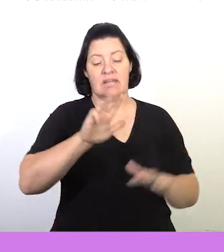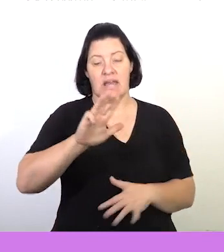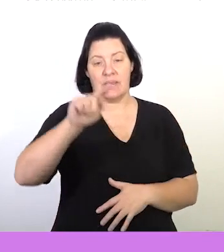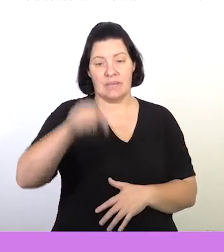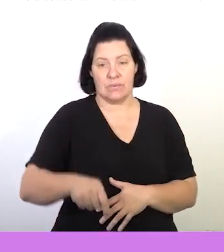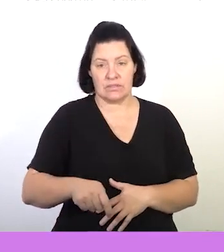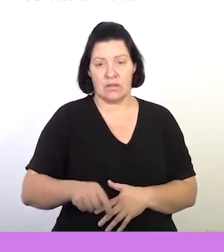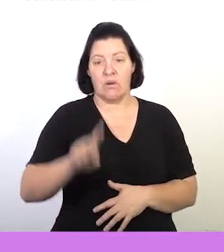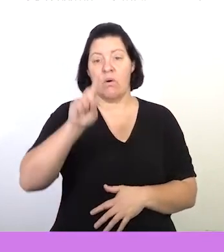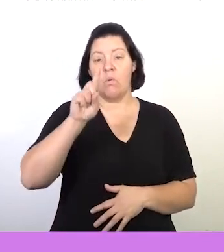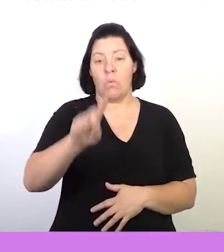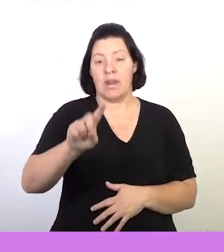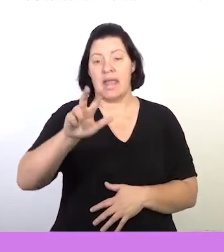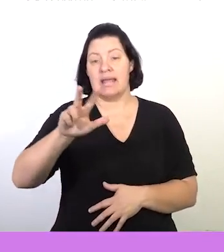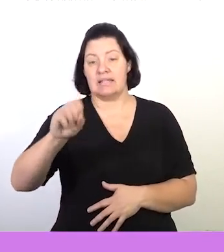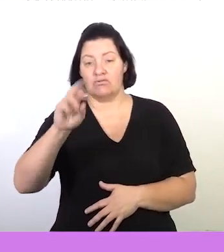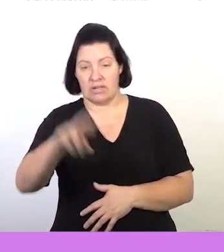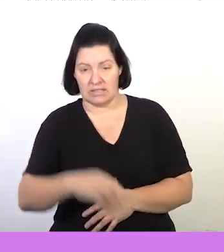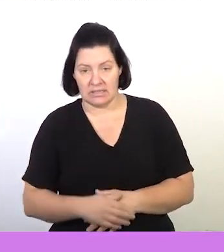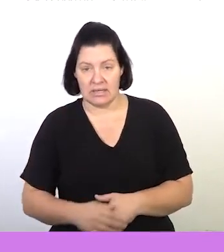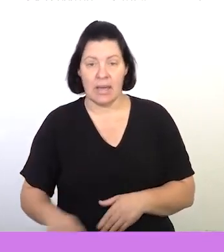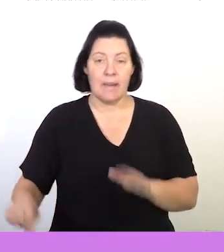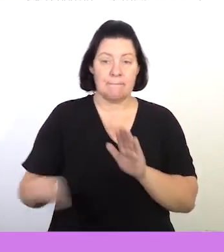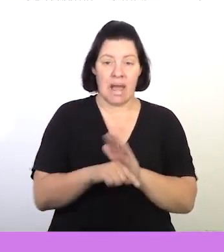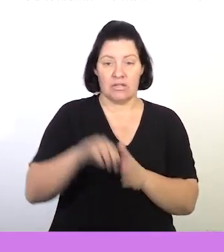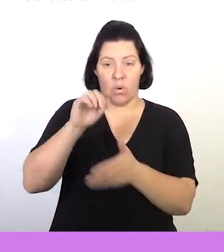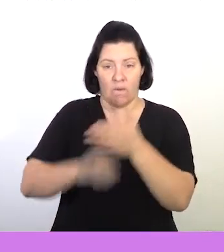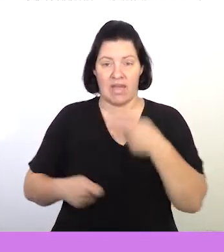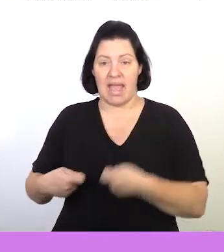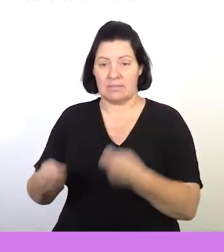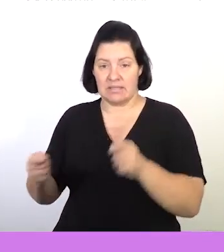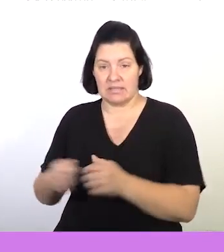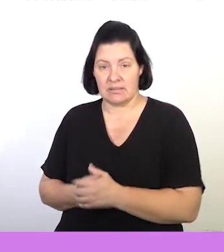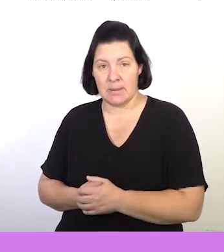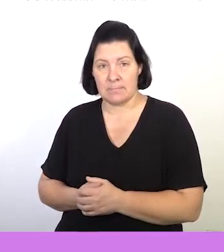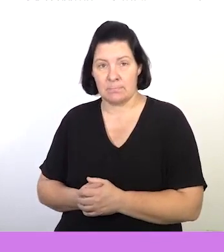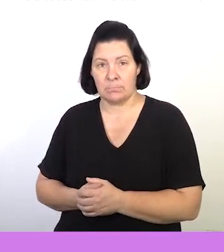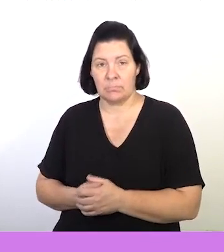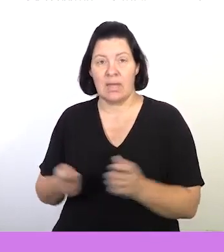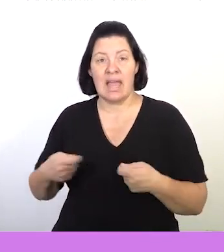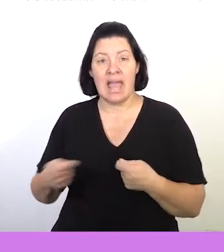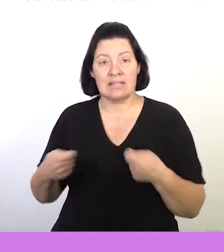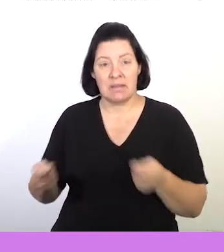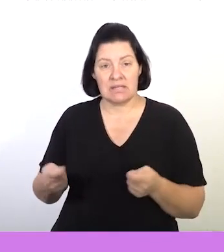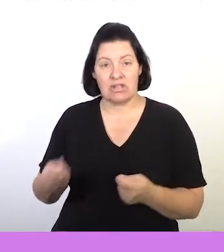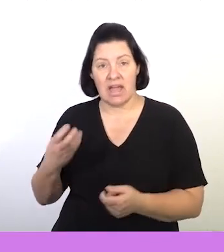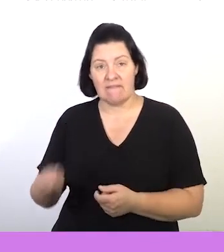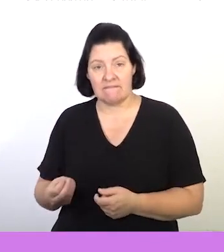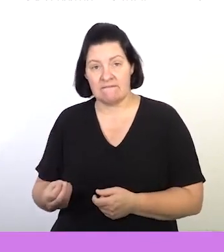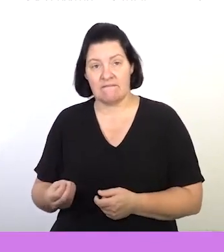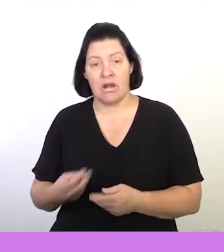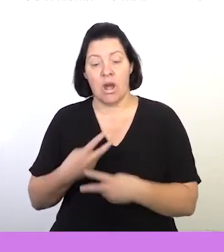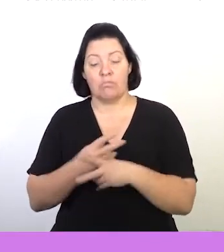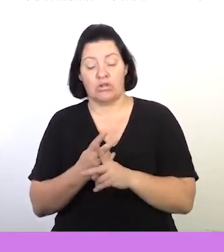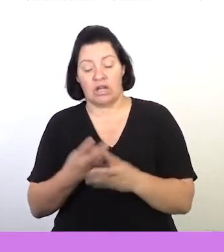is 79,180 Rand minus the expenses. Now looking at this, the expenditure consists